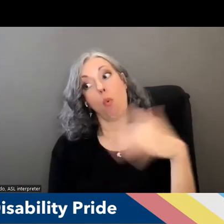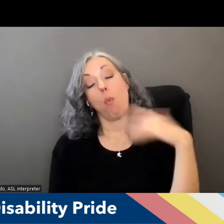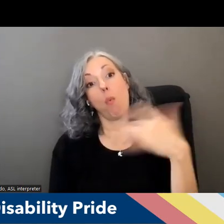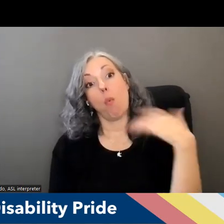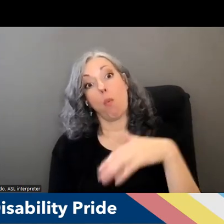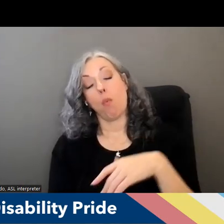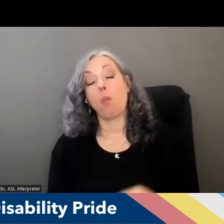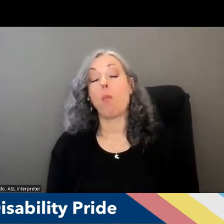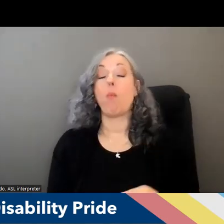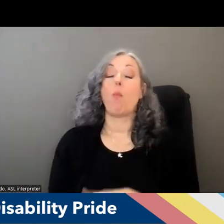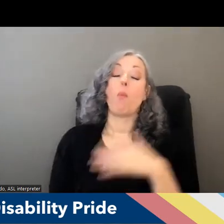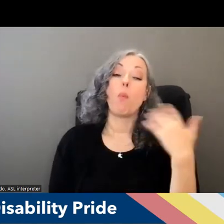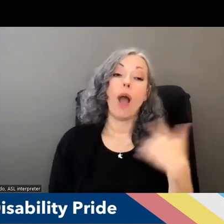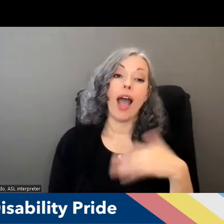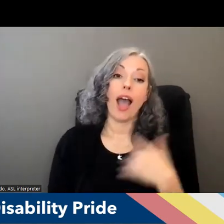next slide